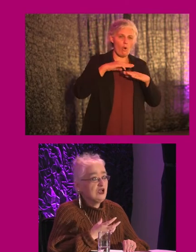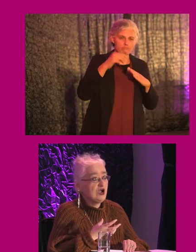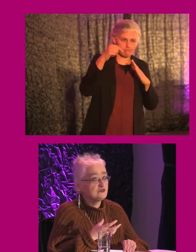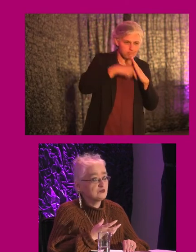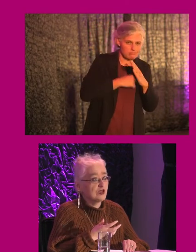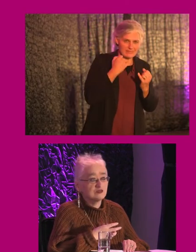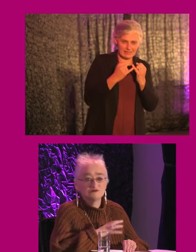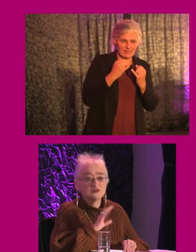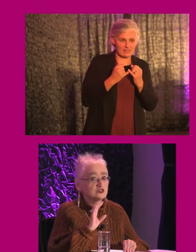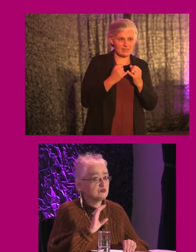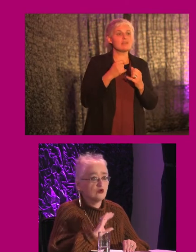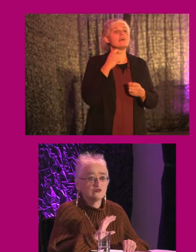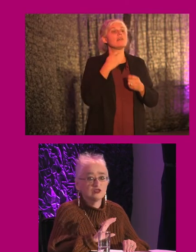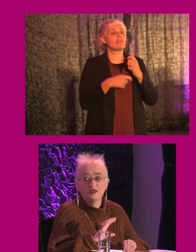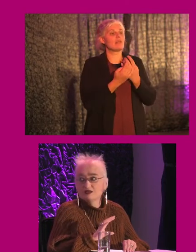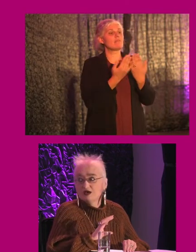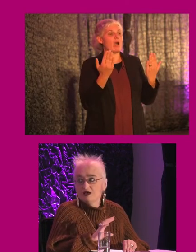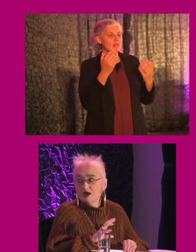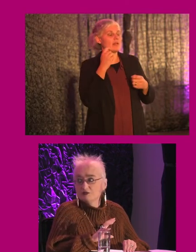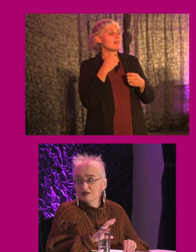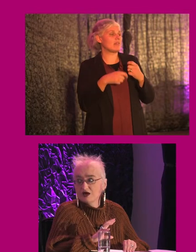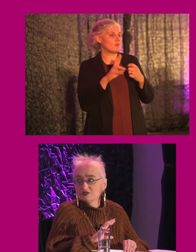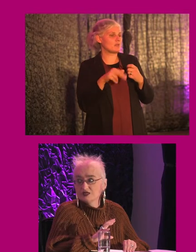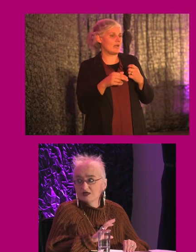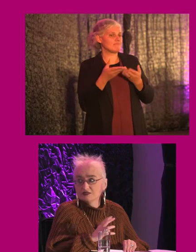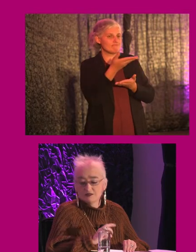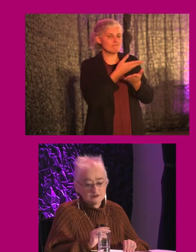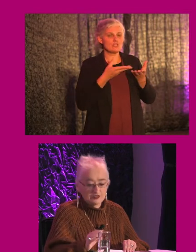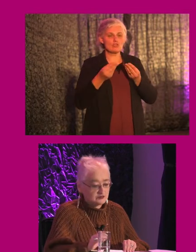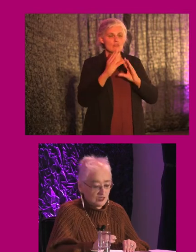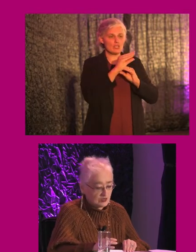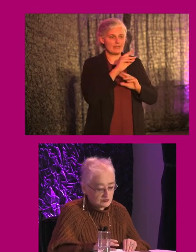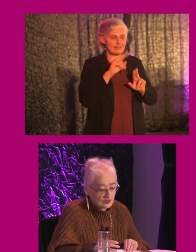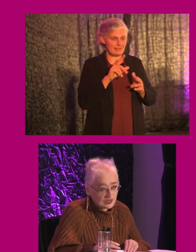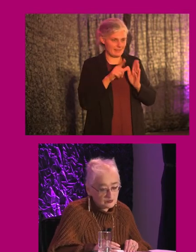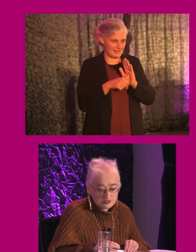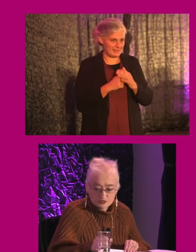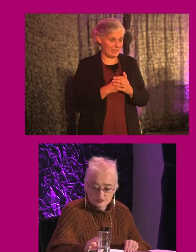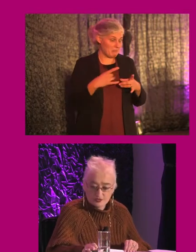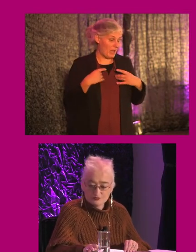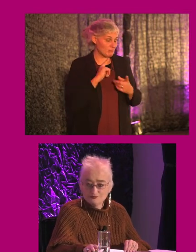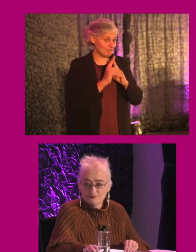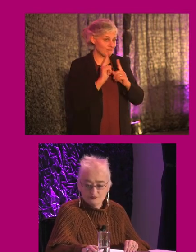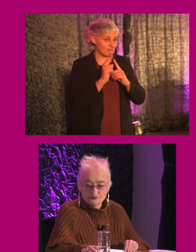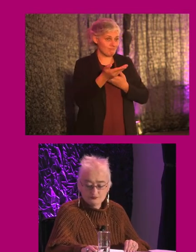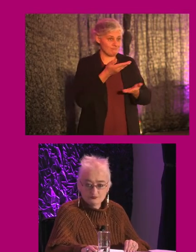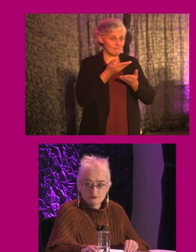after the panel, just come over and we can have a chat. I'm quite happy to do so.